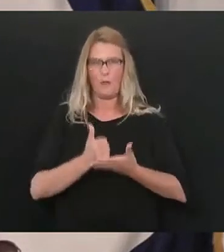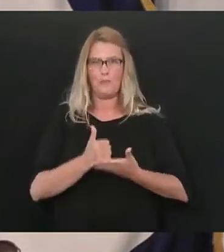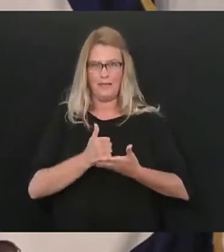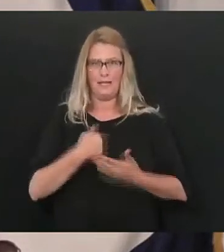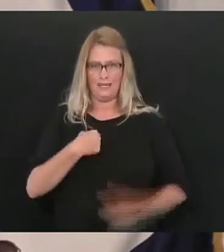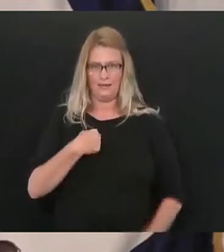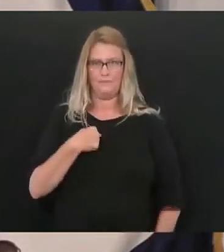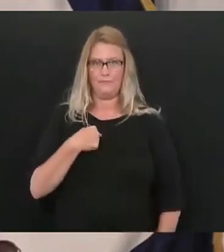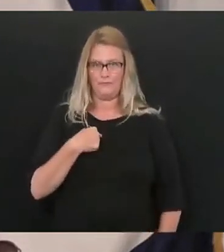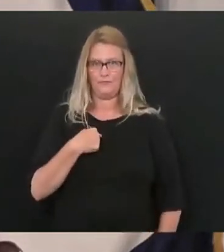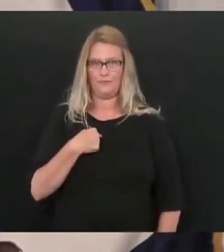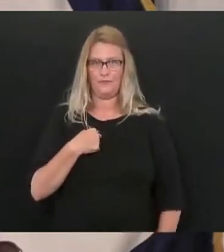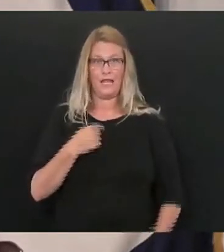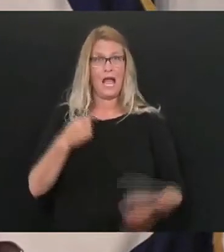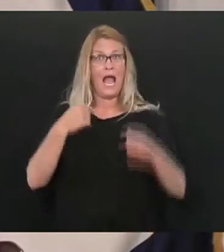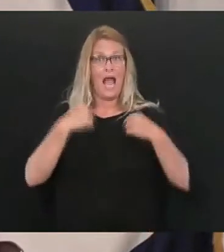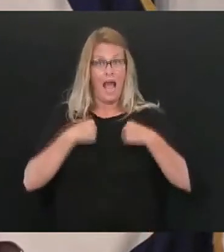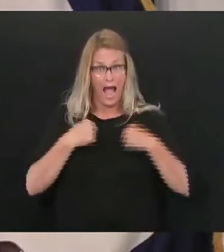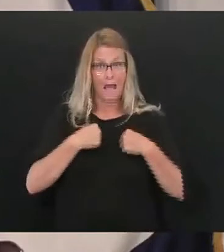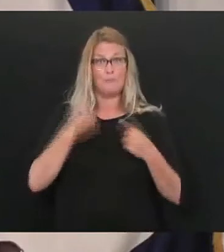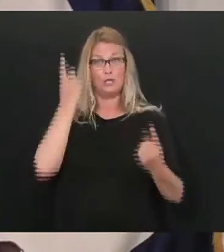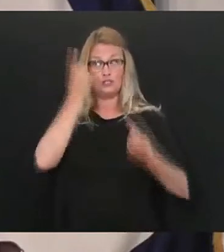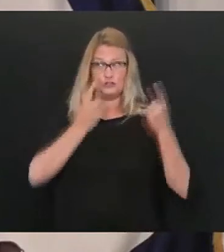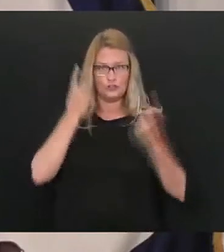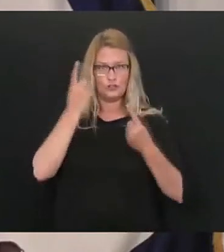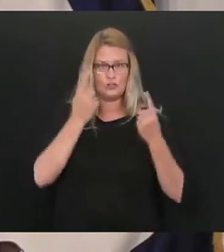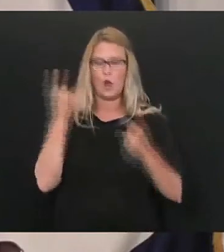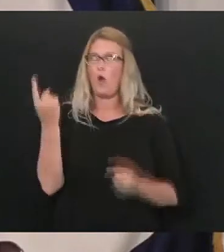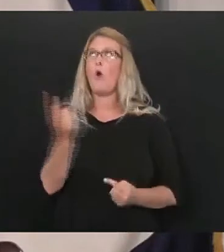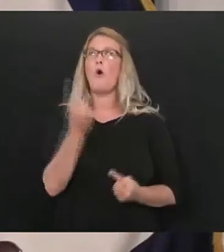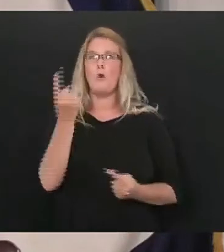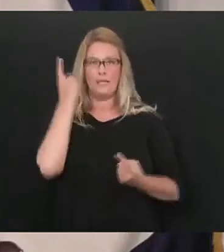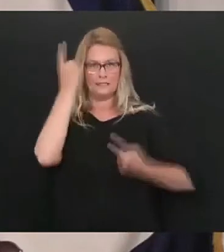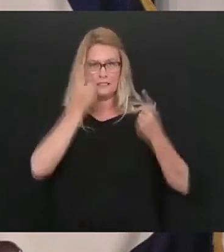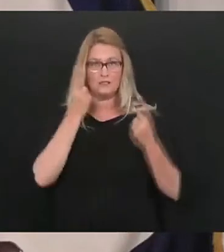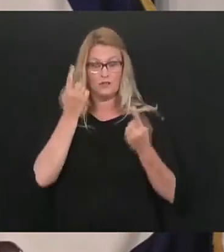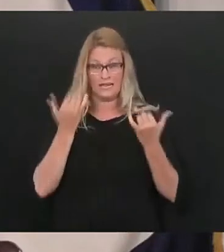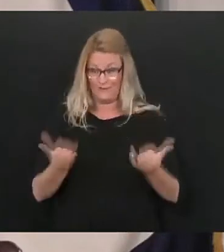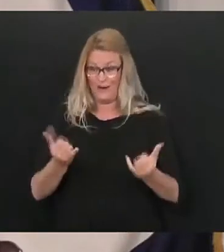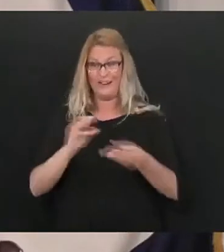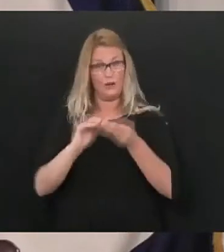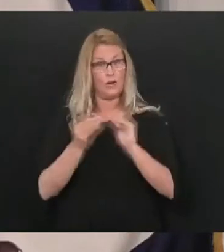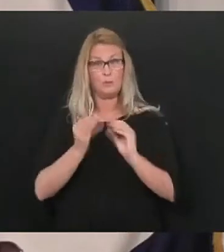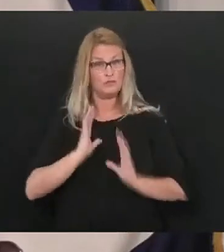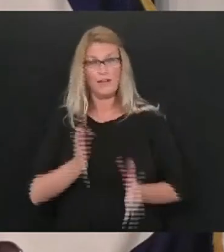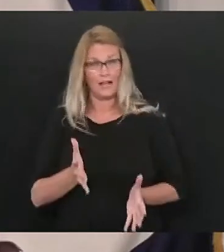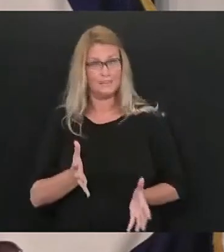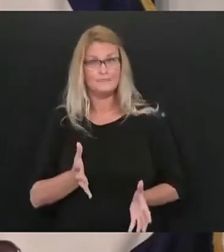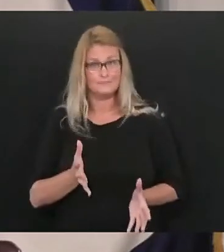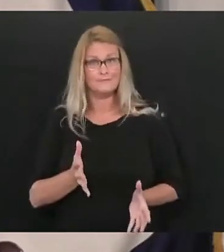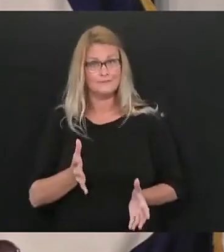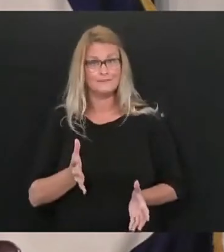you know I am concerned I am always concerned our numbers are great and you know and I am